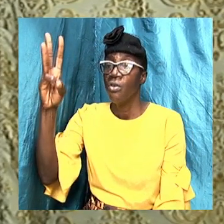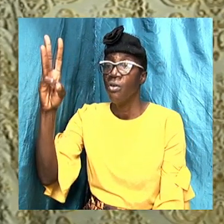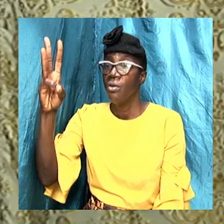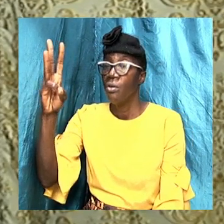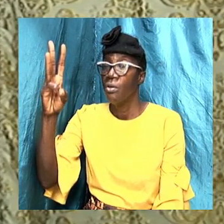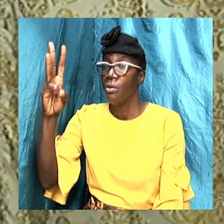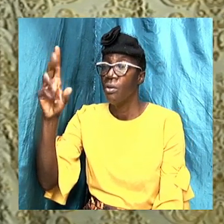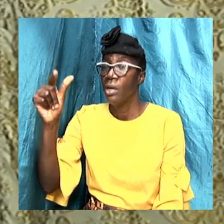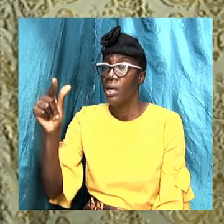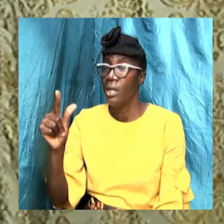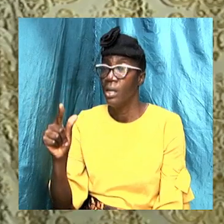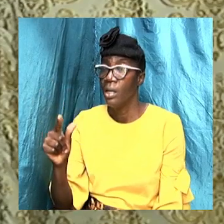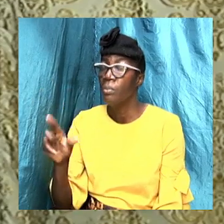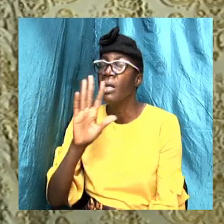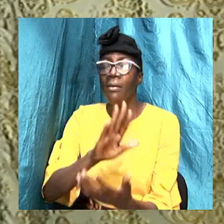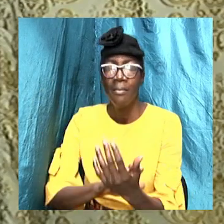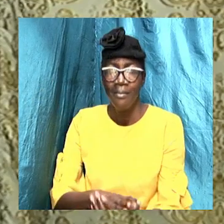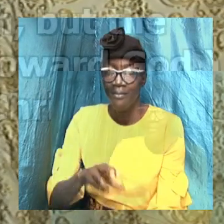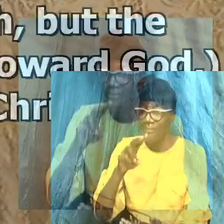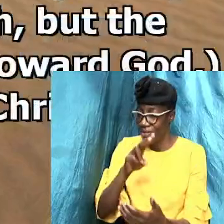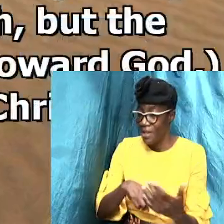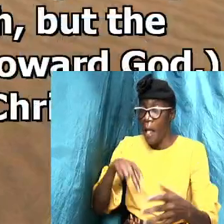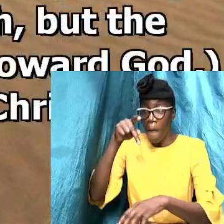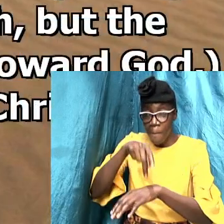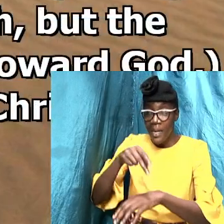1 Peter 3, verse 21.